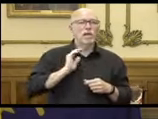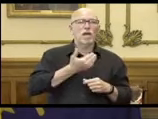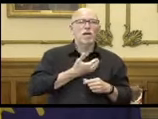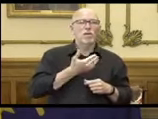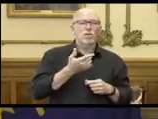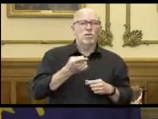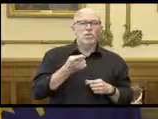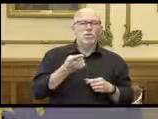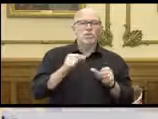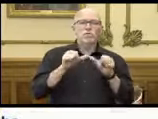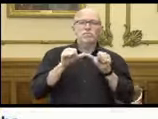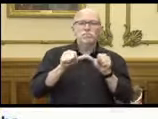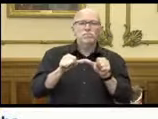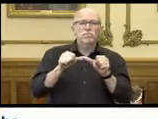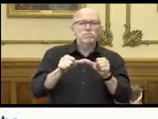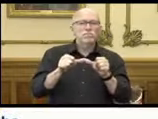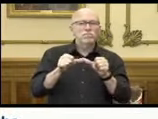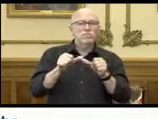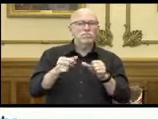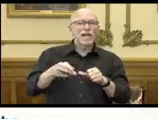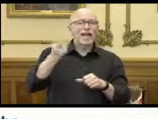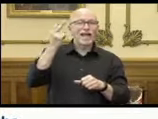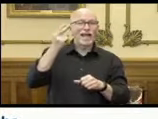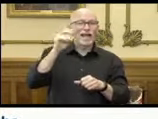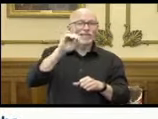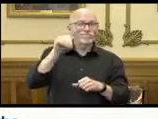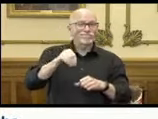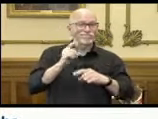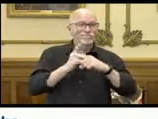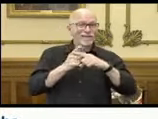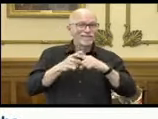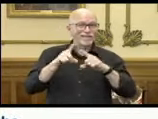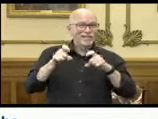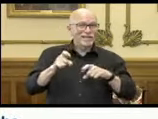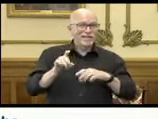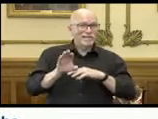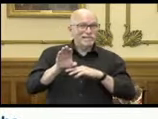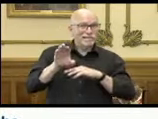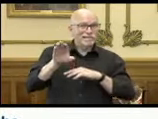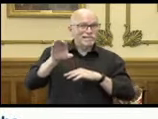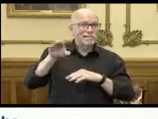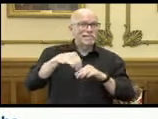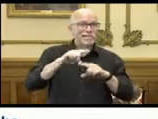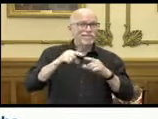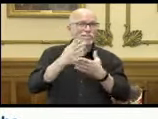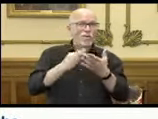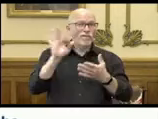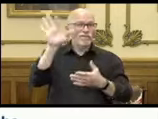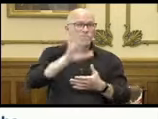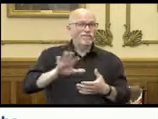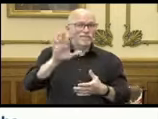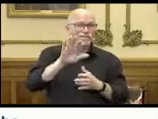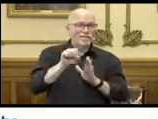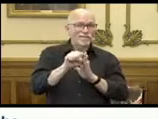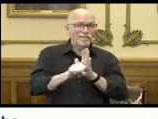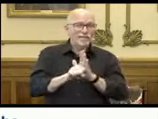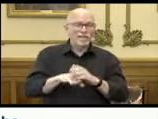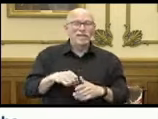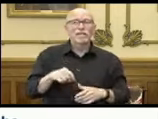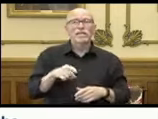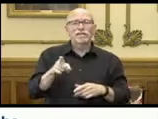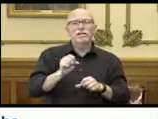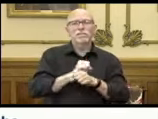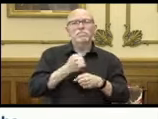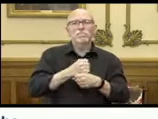kind of persistent positive high positivity rate ticking up in different parts of our state has